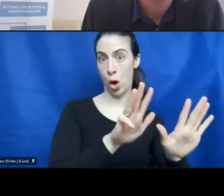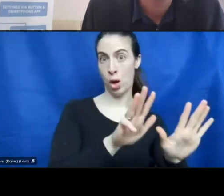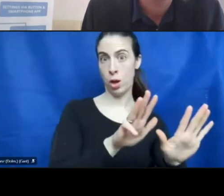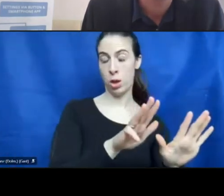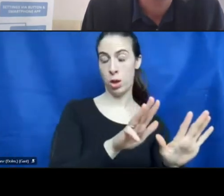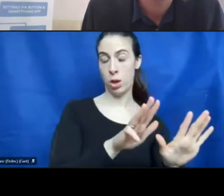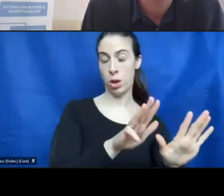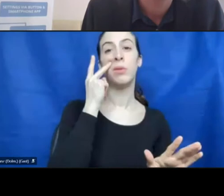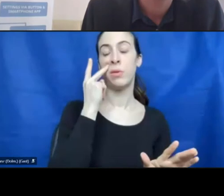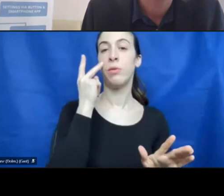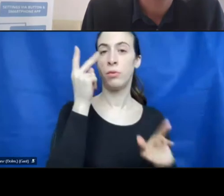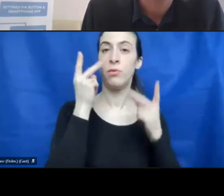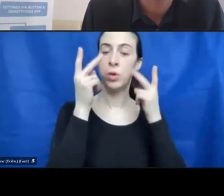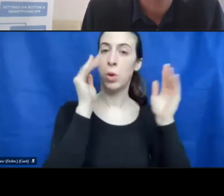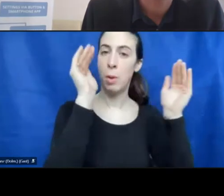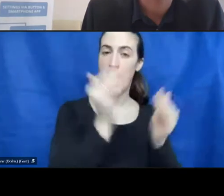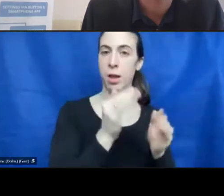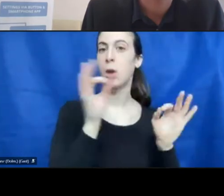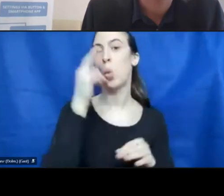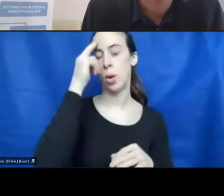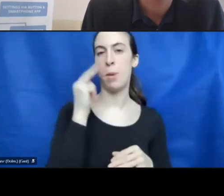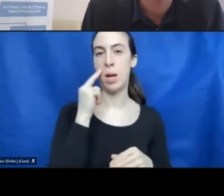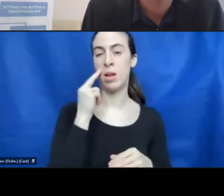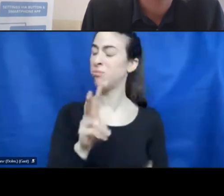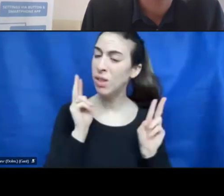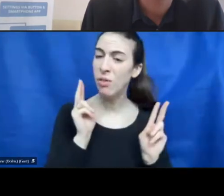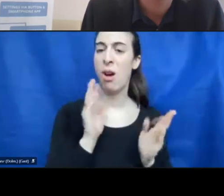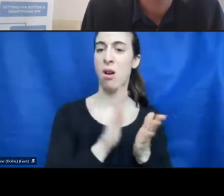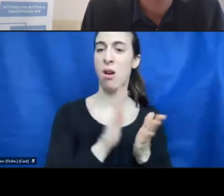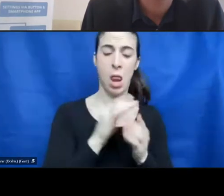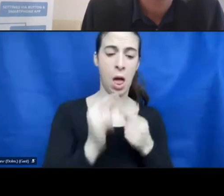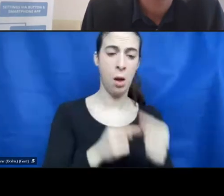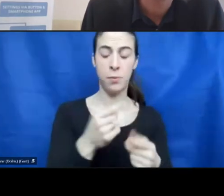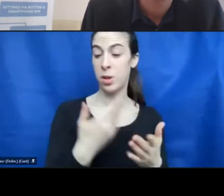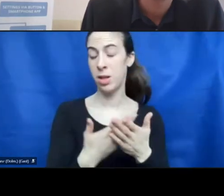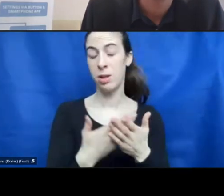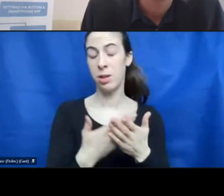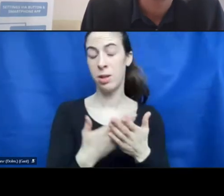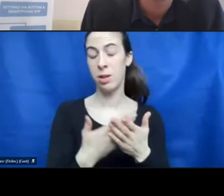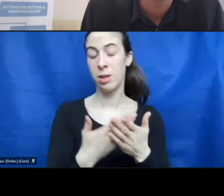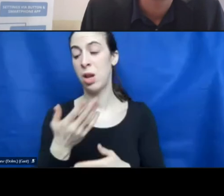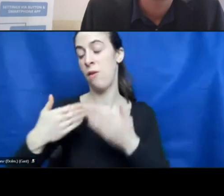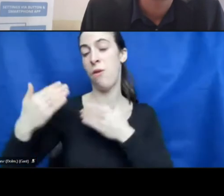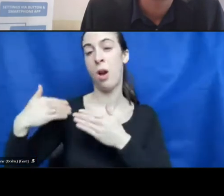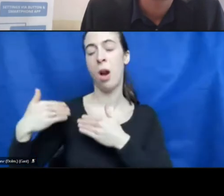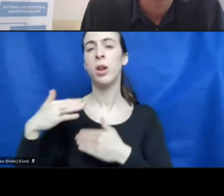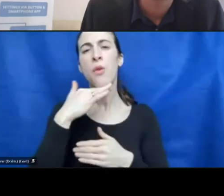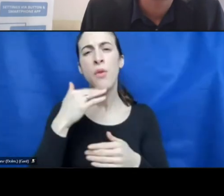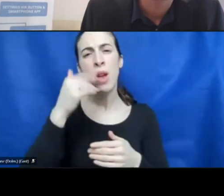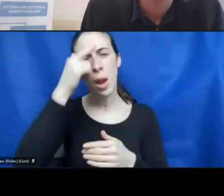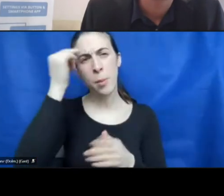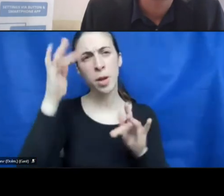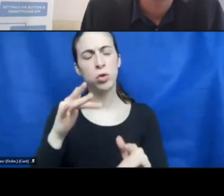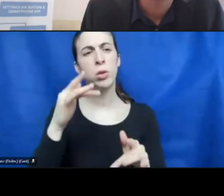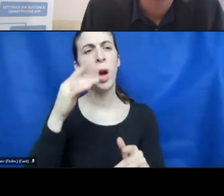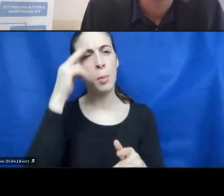it works. And we have seen in the past that quite a lot of visually impaired and blind